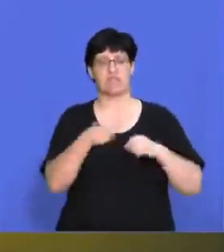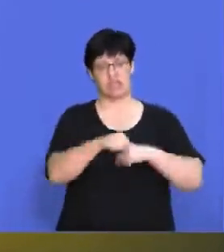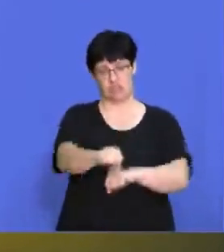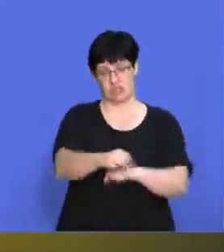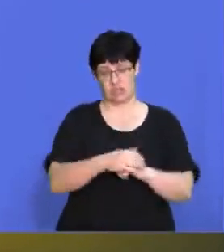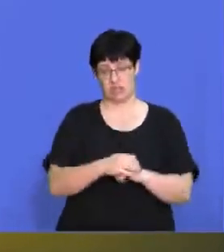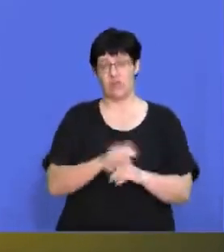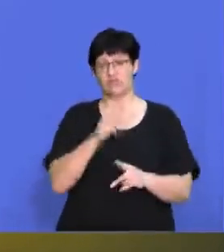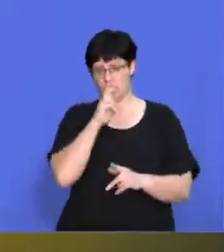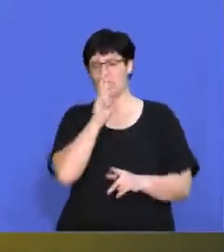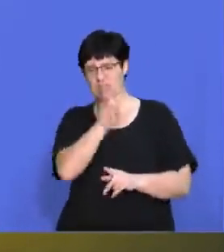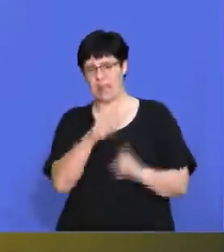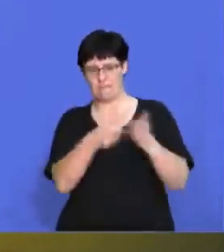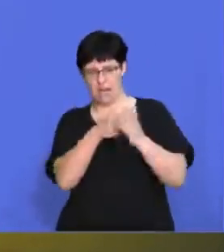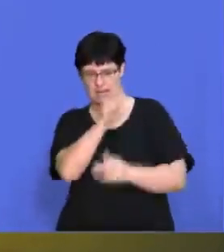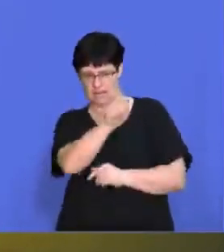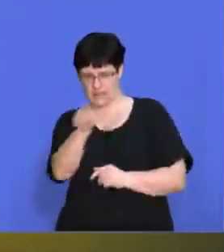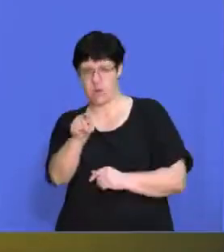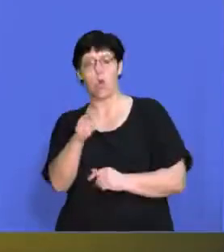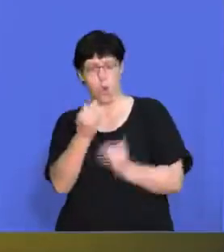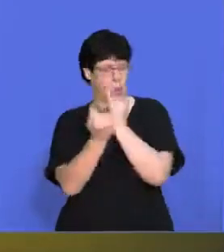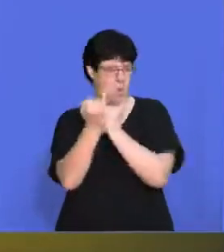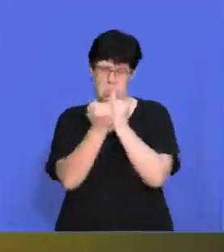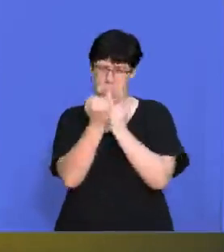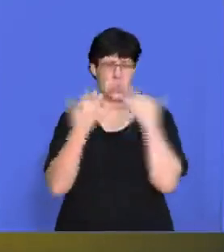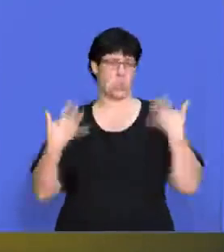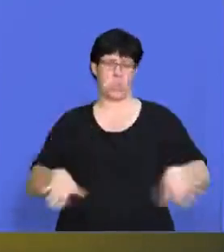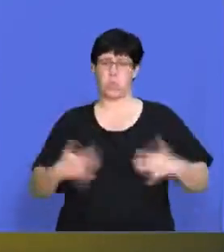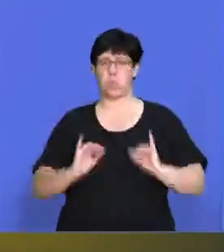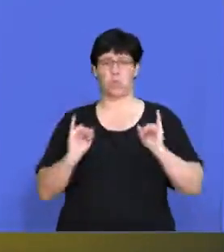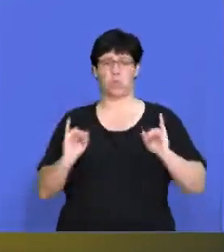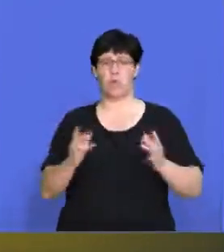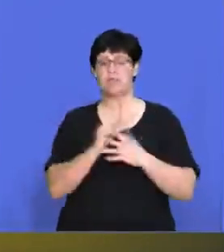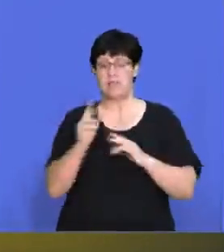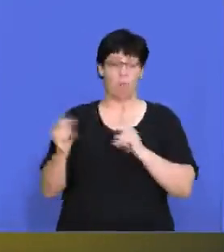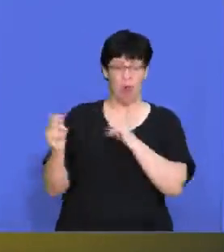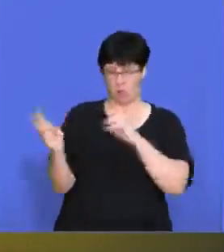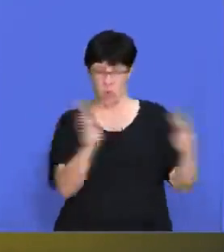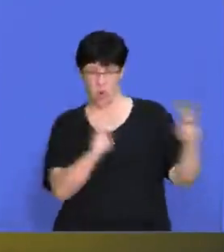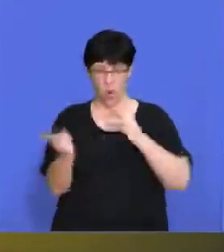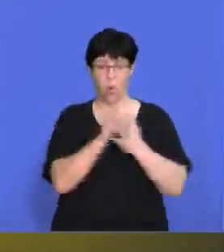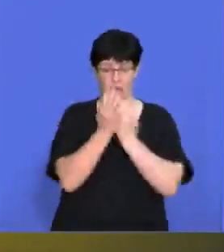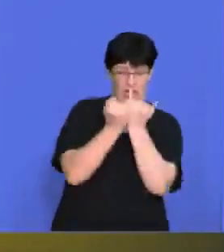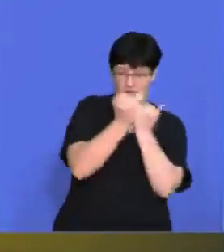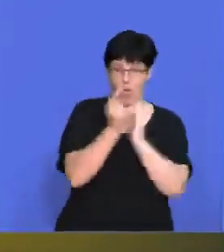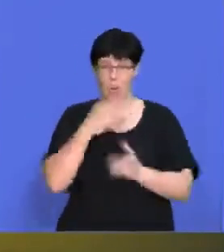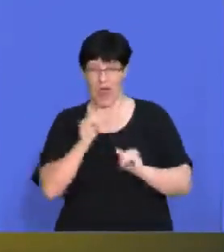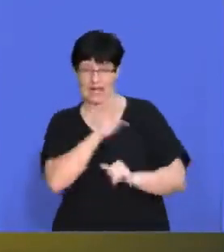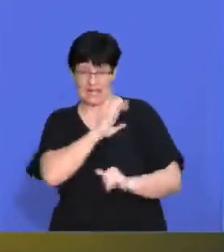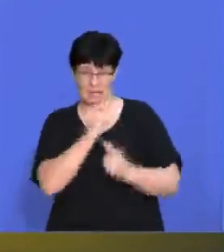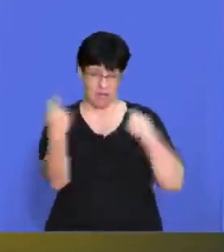see that in certain markets, it's very, very competitive where there's continuous price wars because people are competing for those